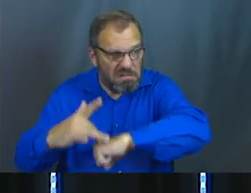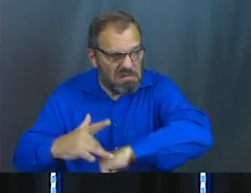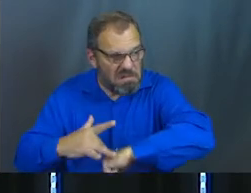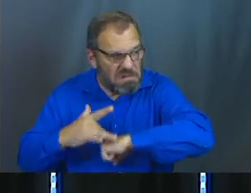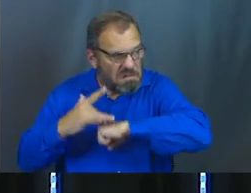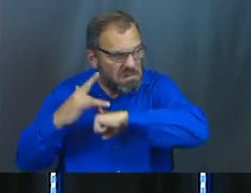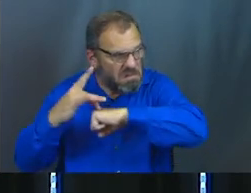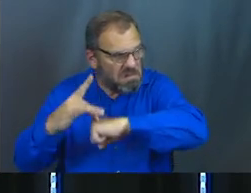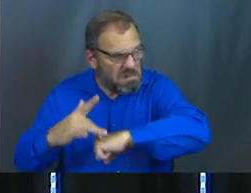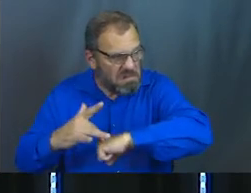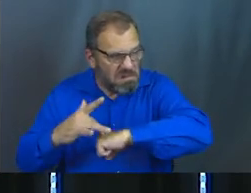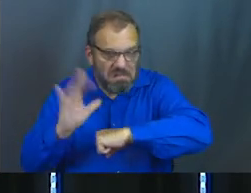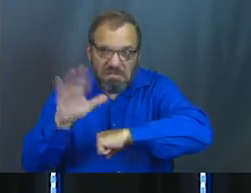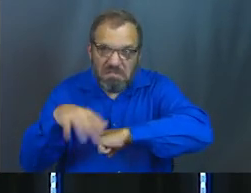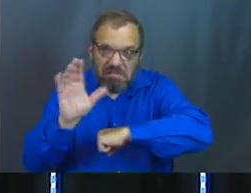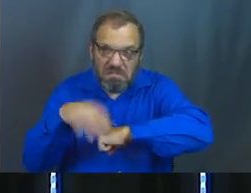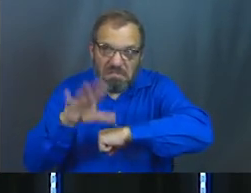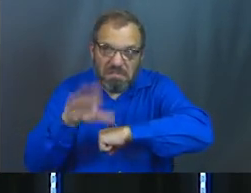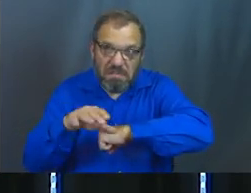you know what's so